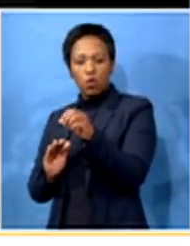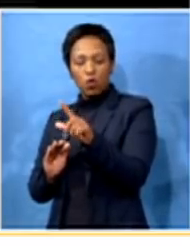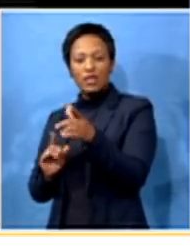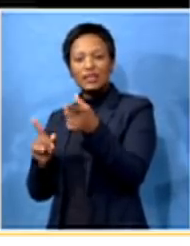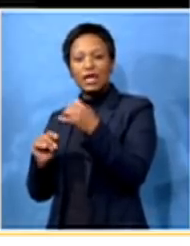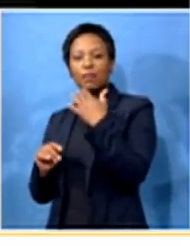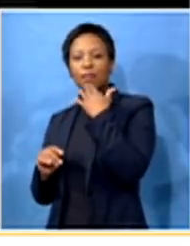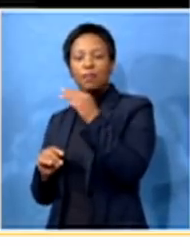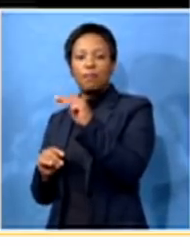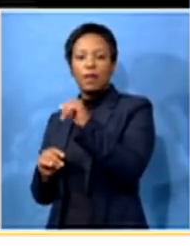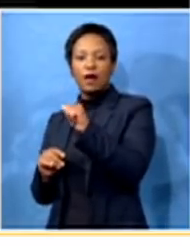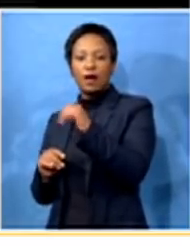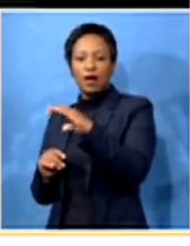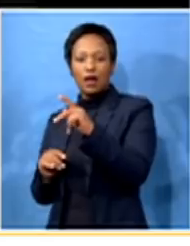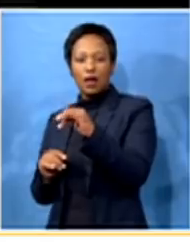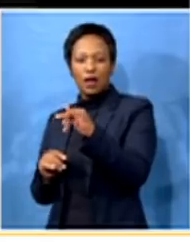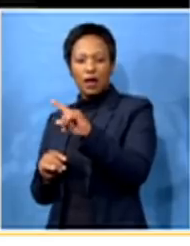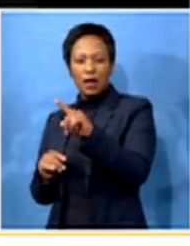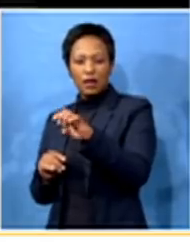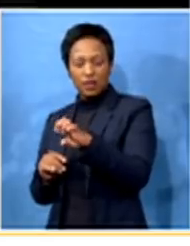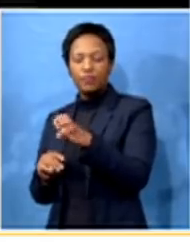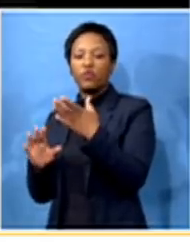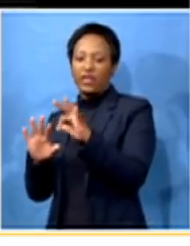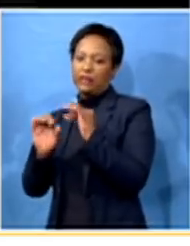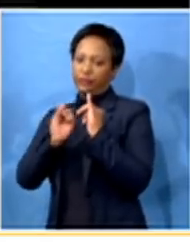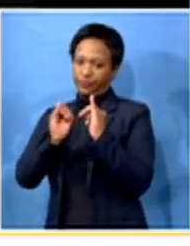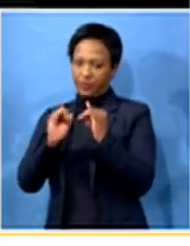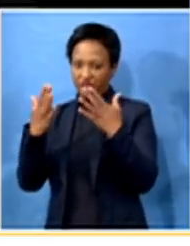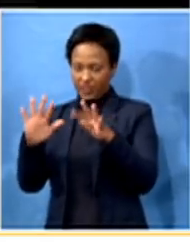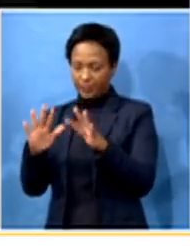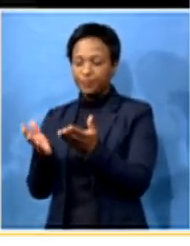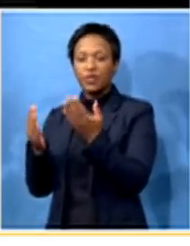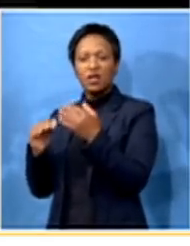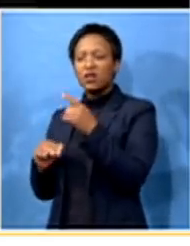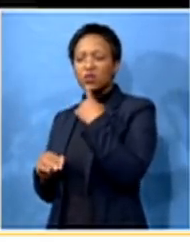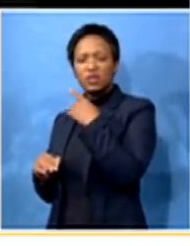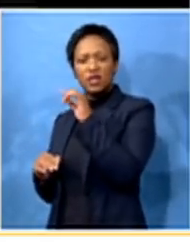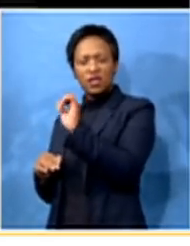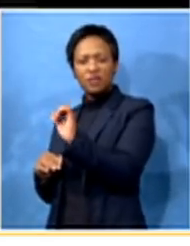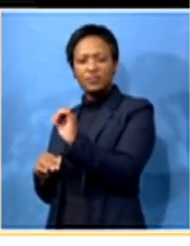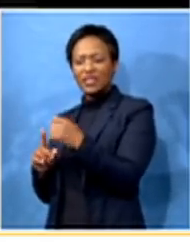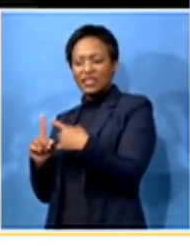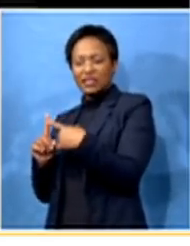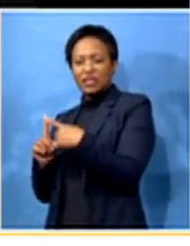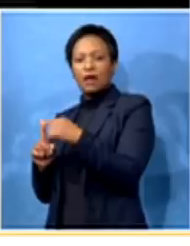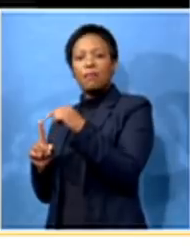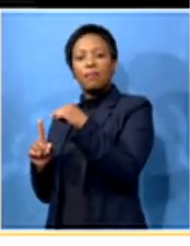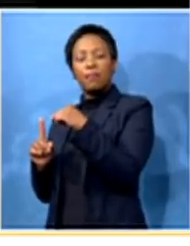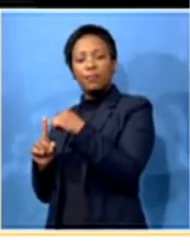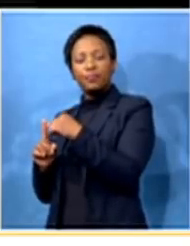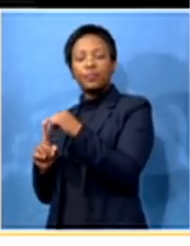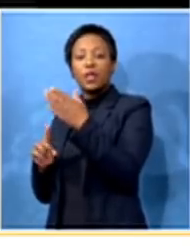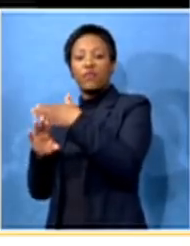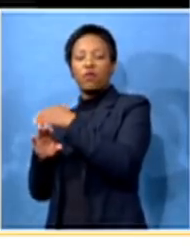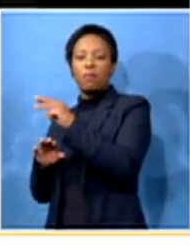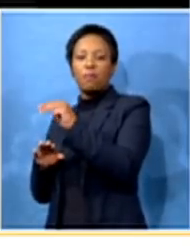what is playing out right now. And one of the things that was mentioned by Eusebius MacKaiser, and I want to put it to you, when he